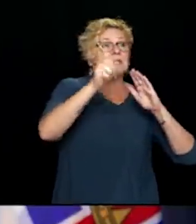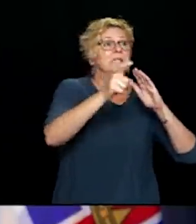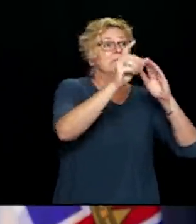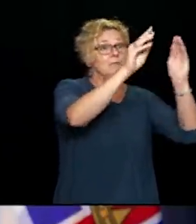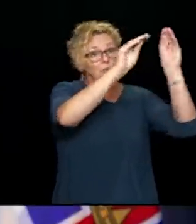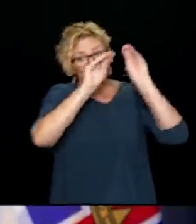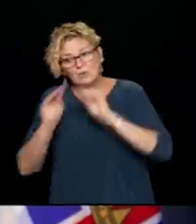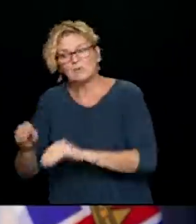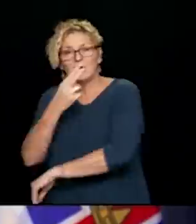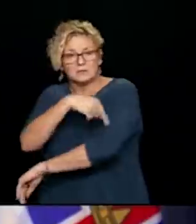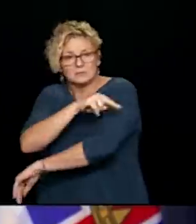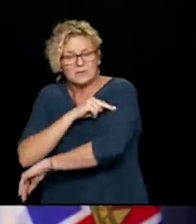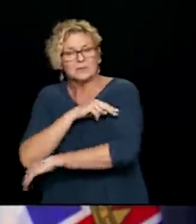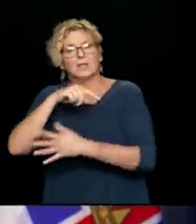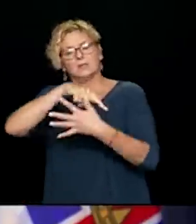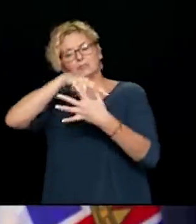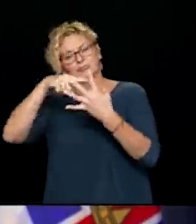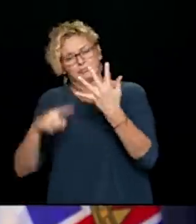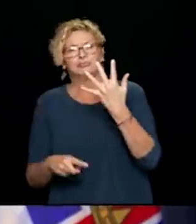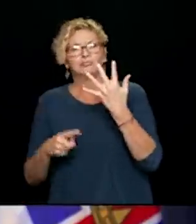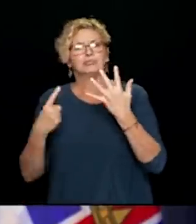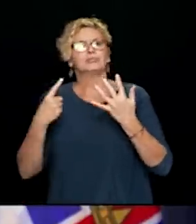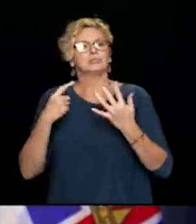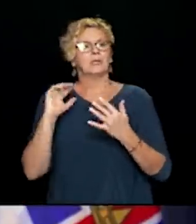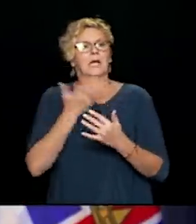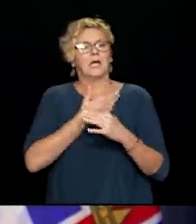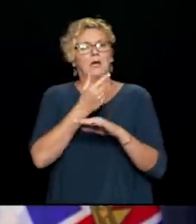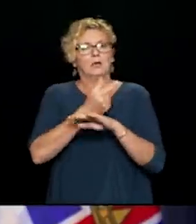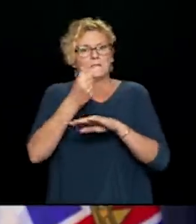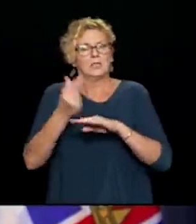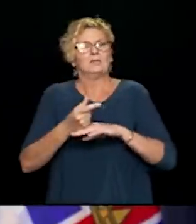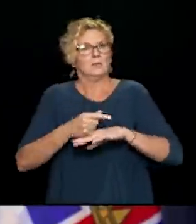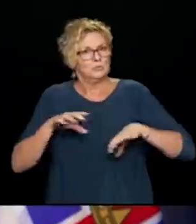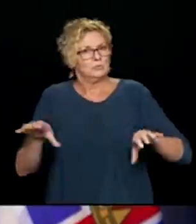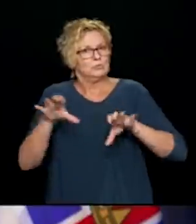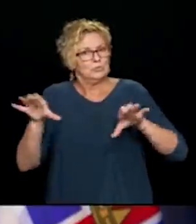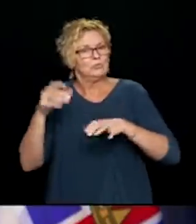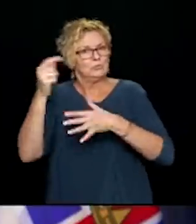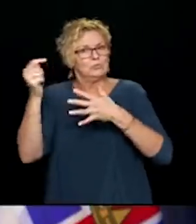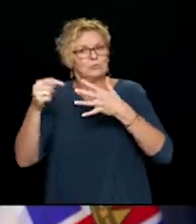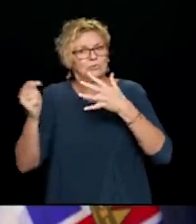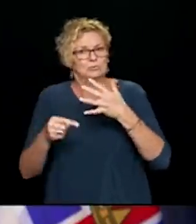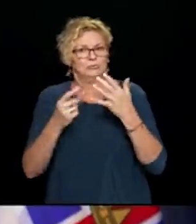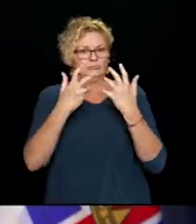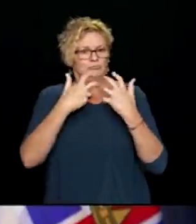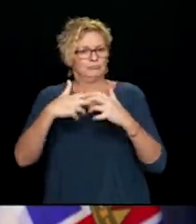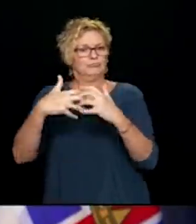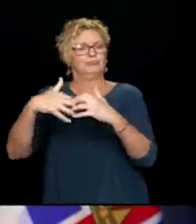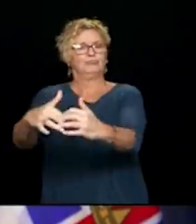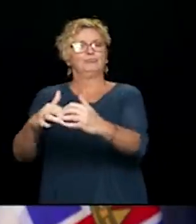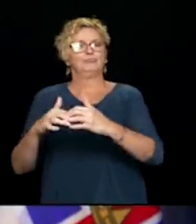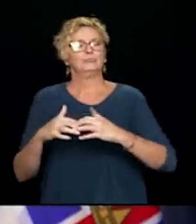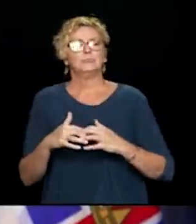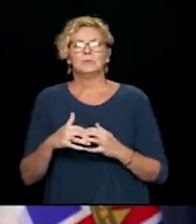at home. We prepared with our supply of PPE that I have just discussed in our ongoing pursuit of more. And we have learned that